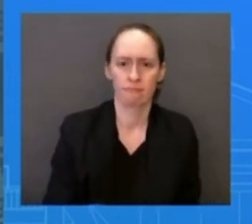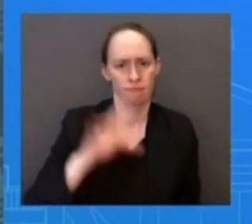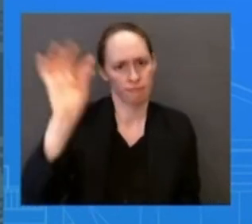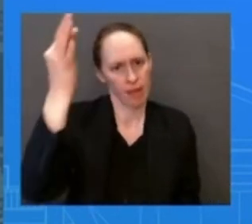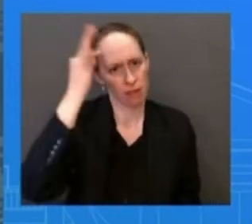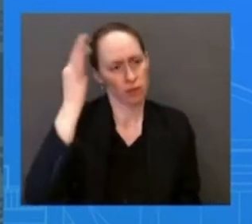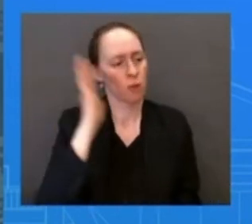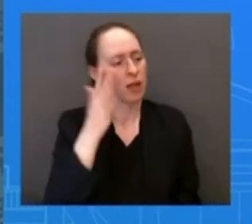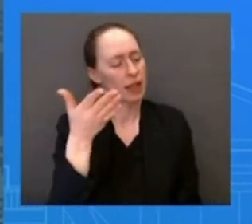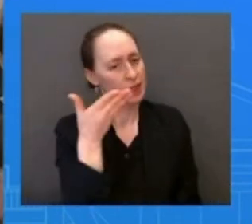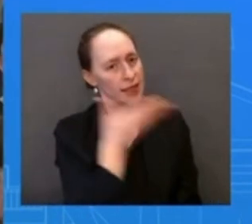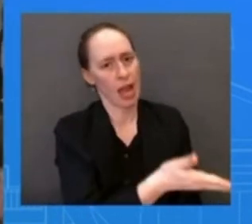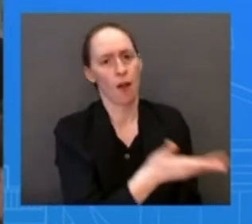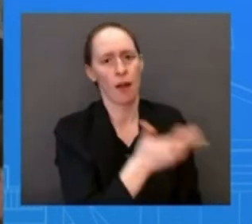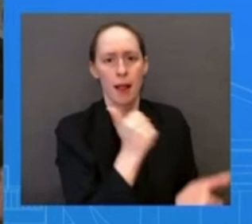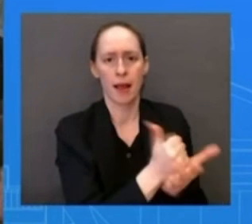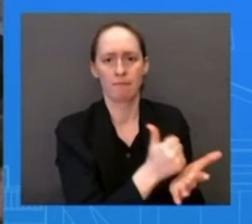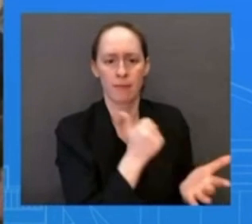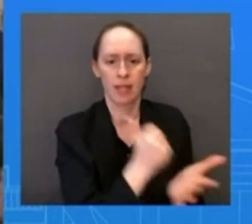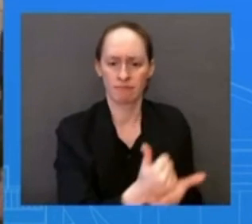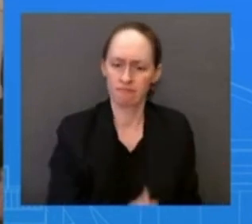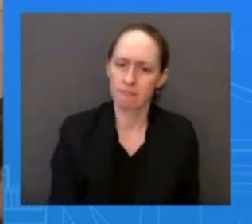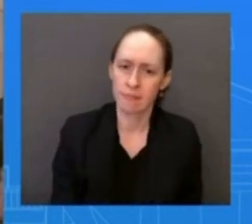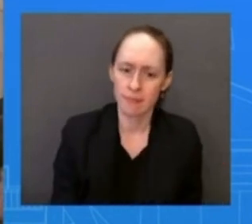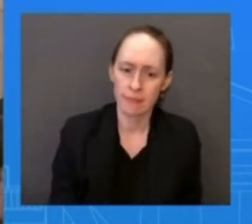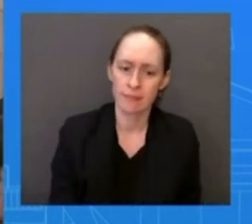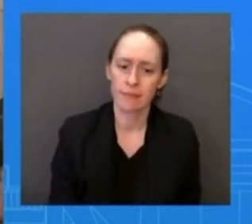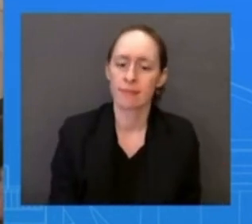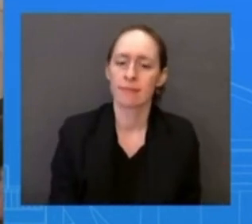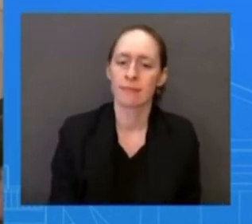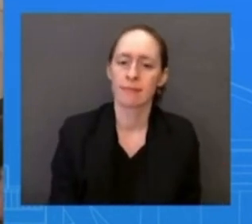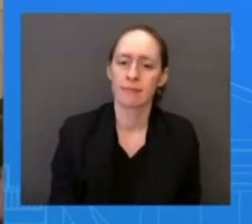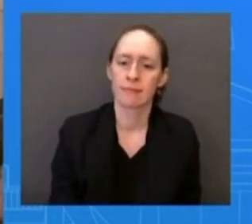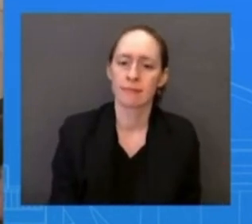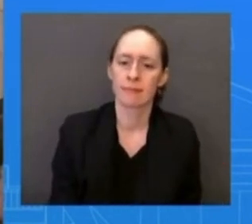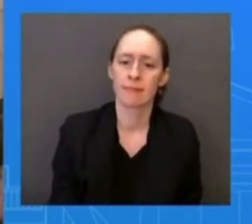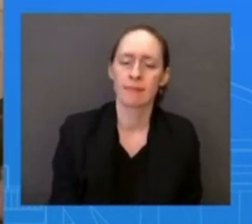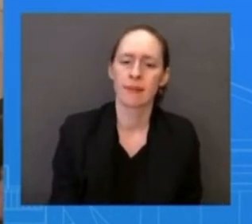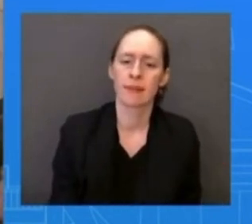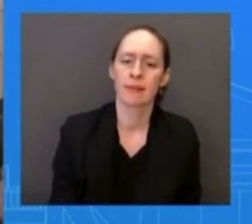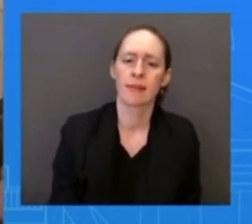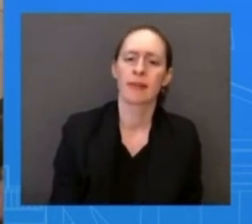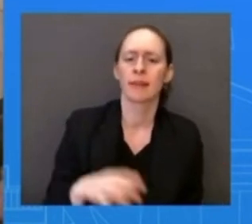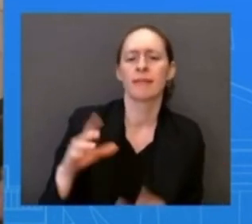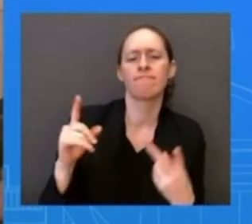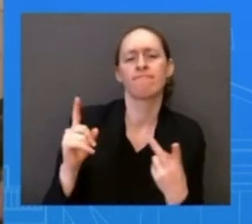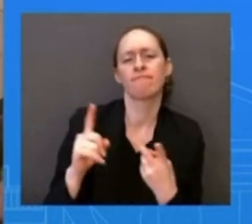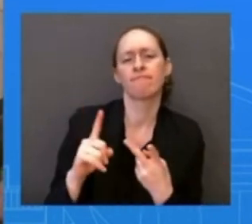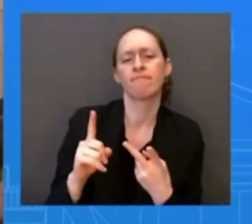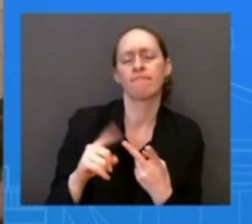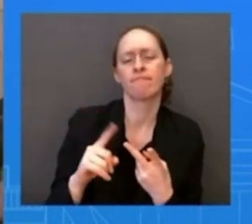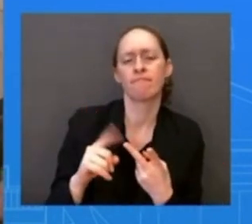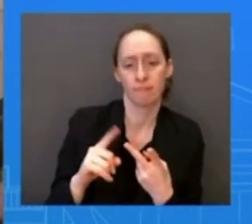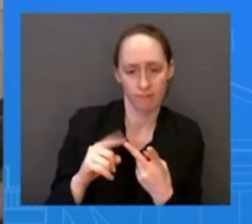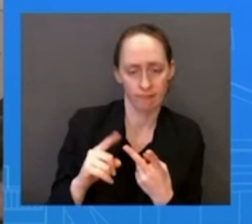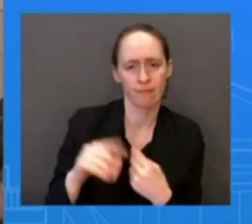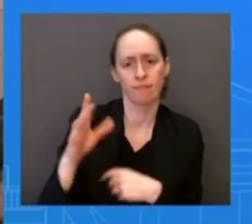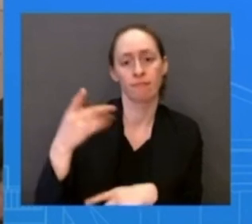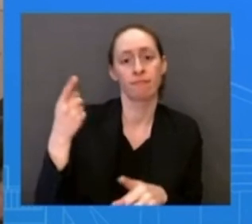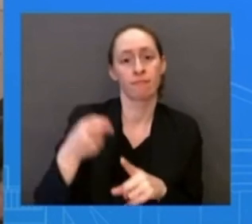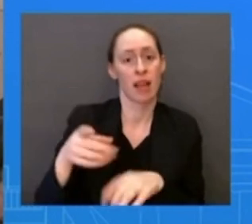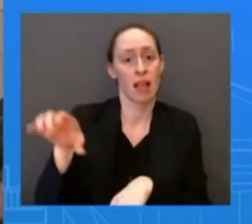what you're going to see. And when you look at what the chemical was, the toxin can be evidenced itself